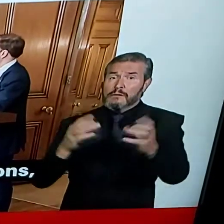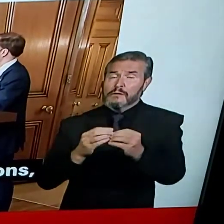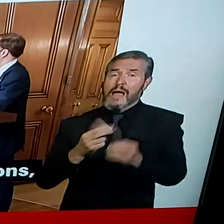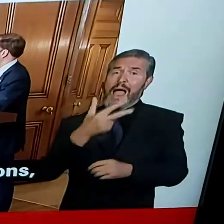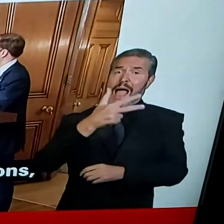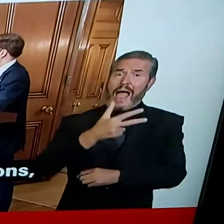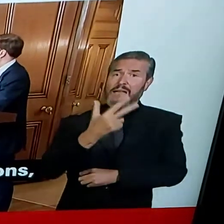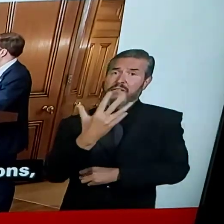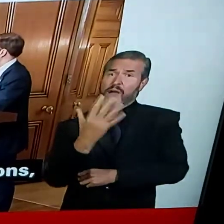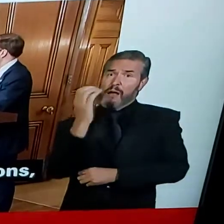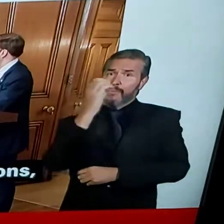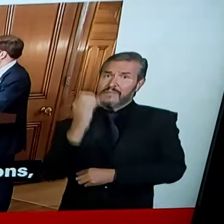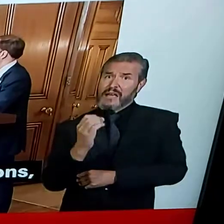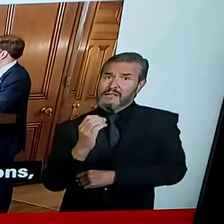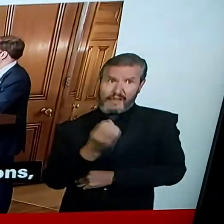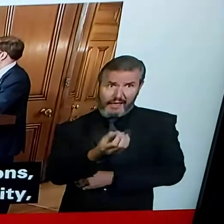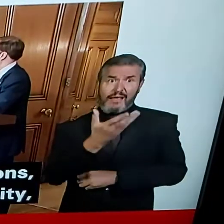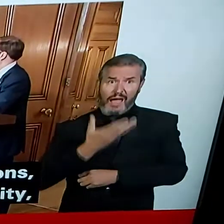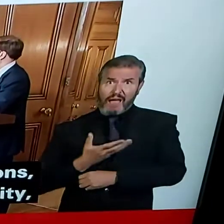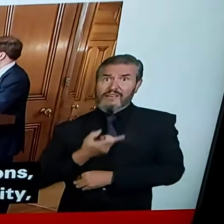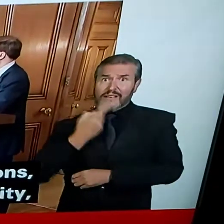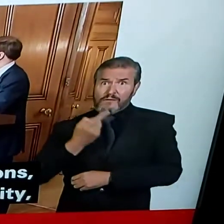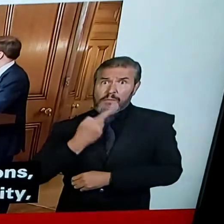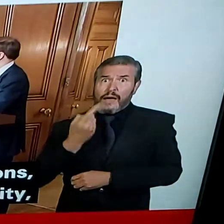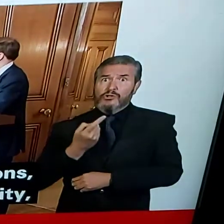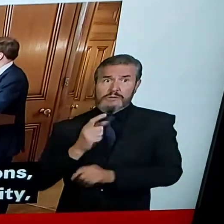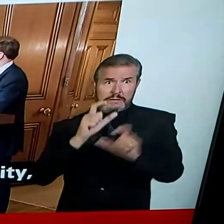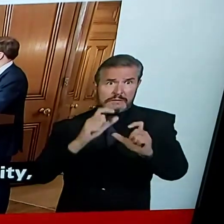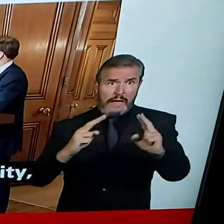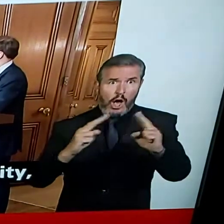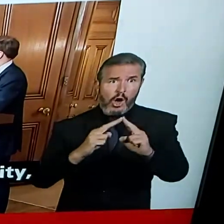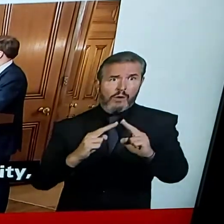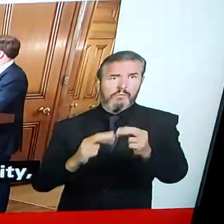rule could be rewritten. Jessica Parker, execute.